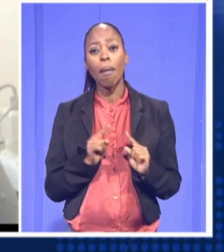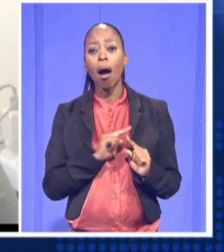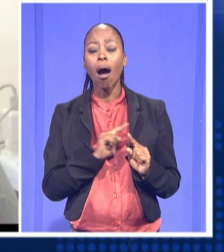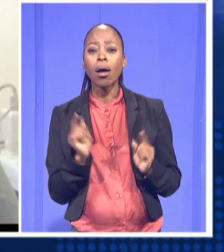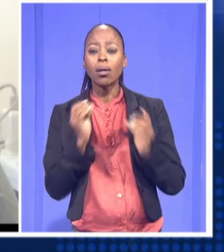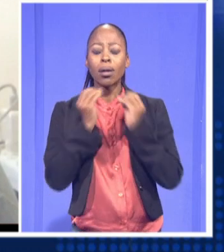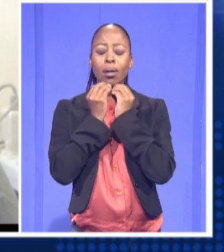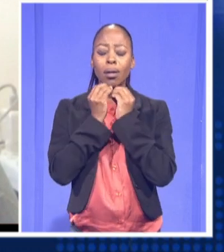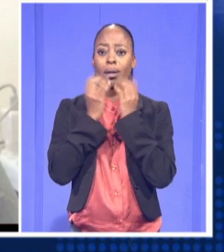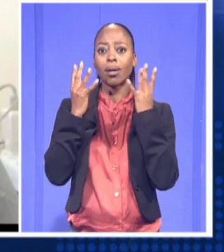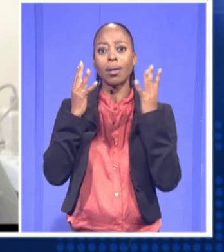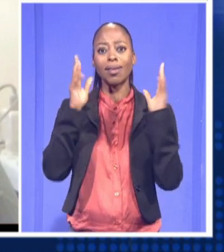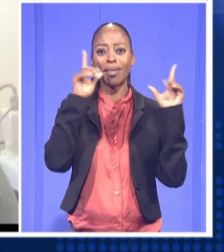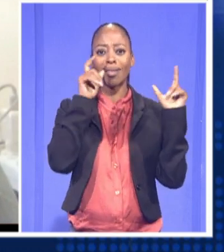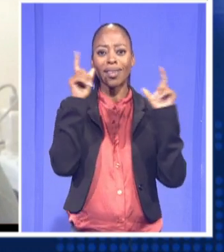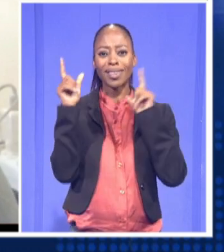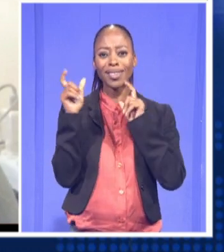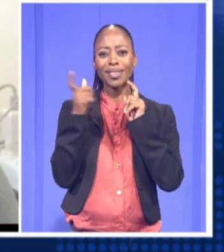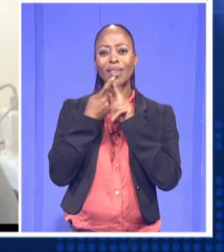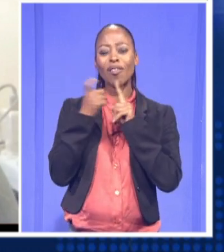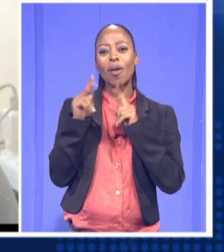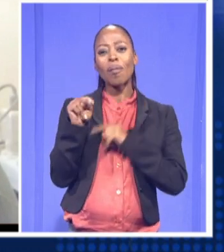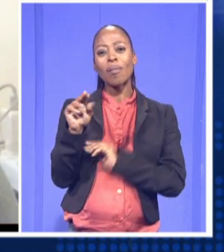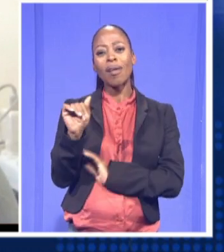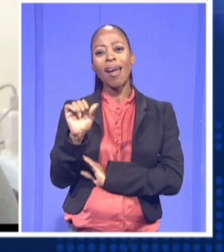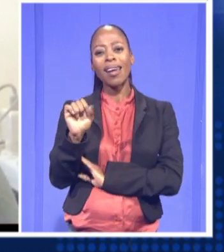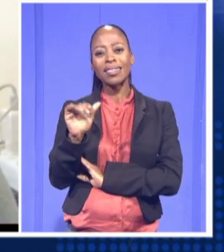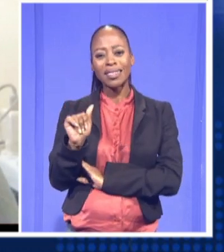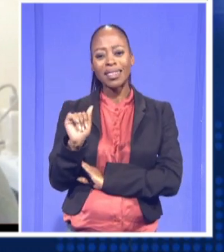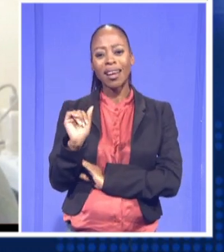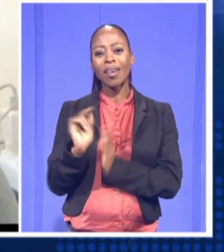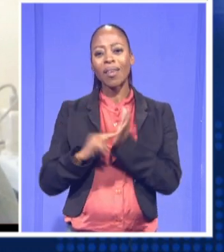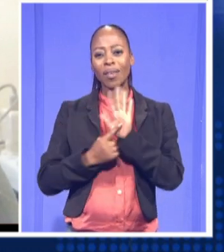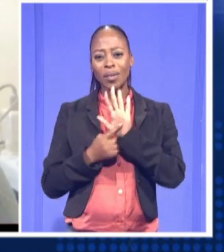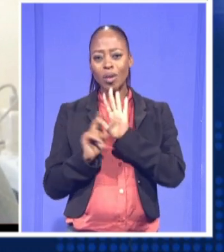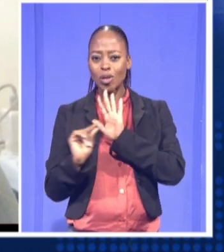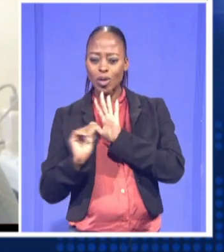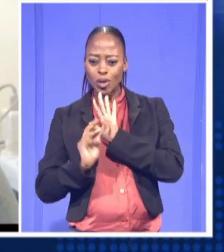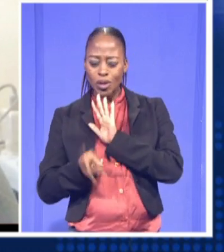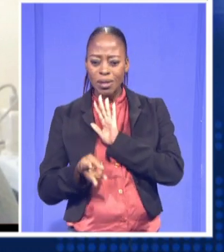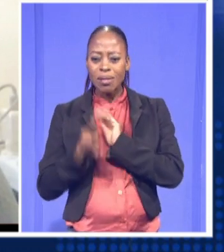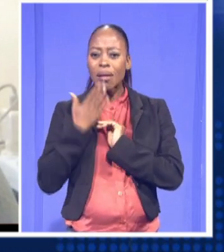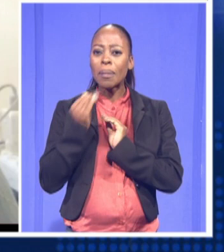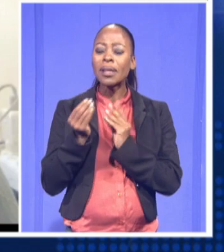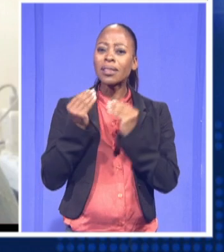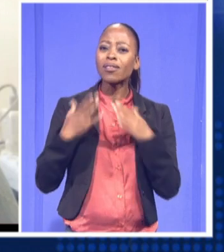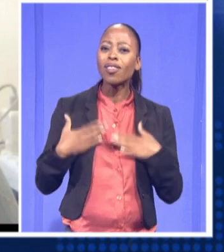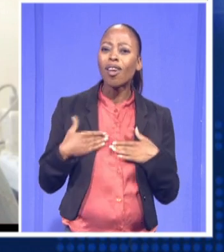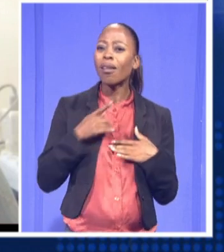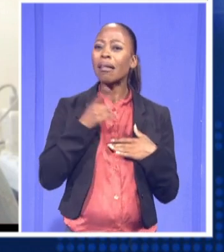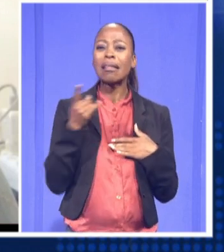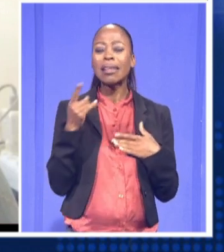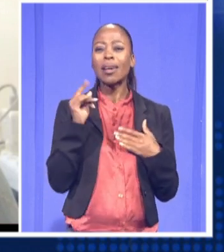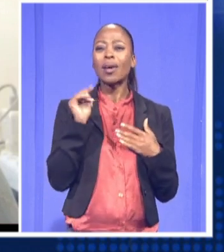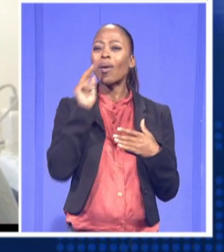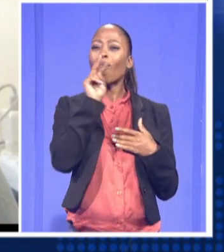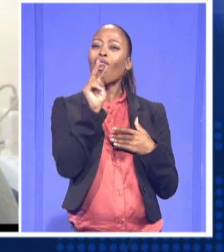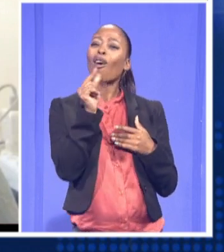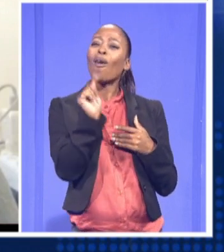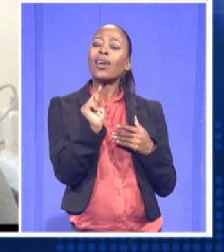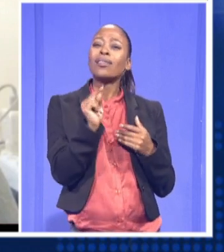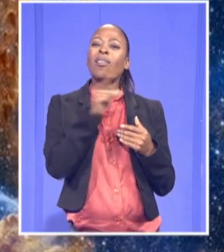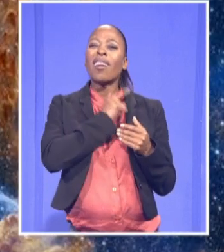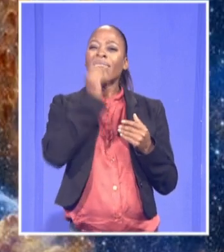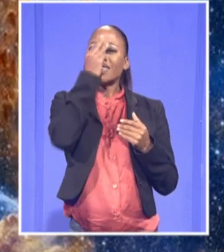incredible images coming out of NASA, and we're going to have them up on the screen soon, but tell us what exactly it is we're looking at and why these